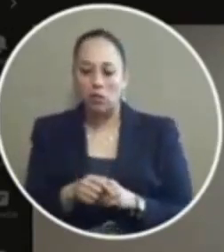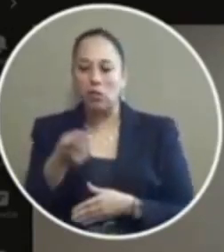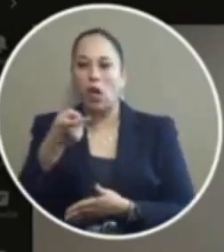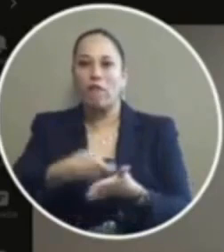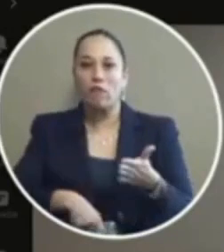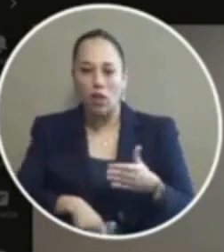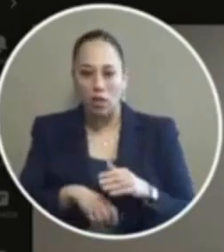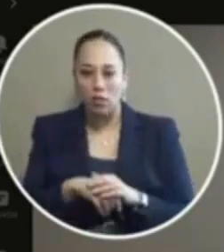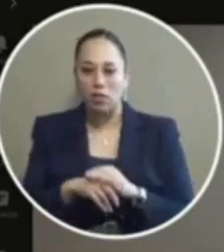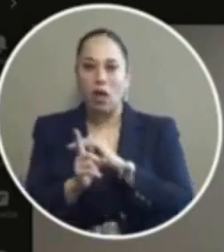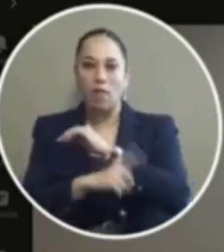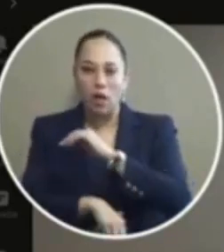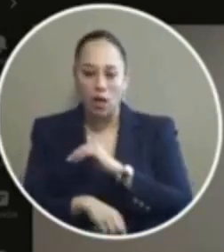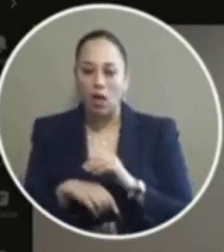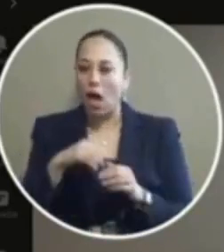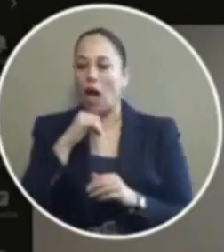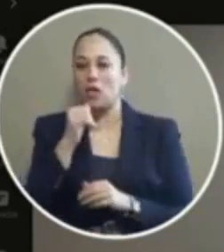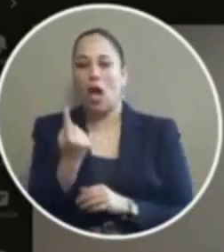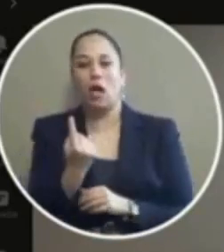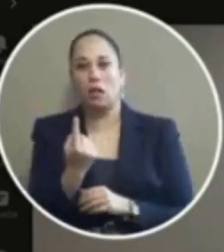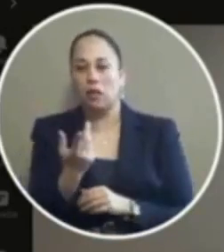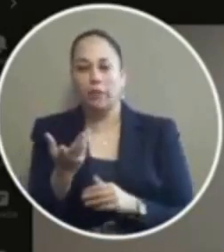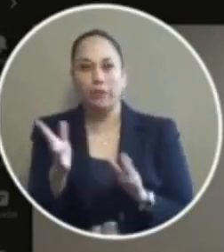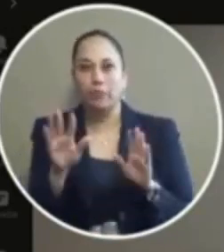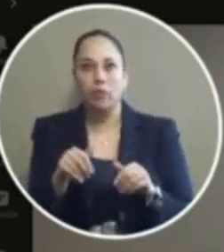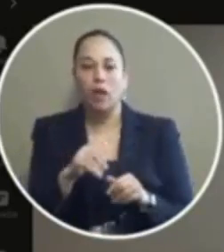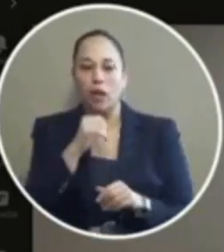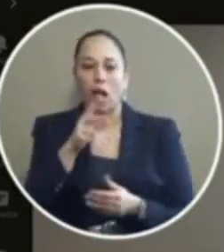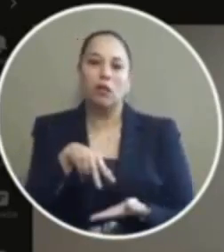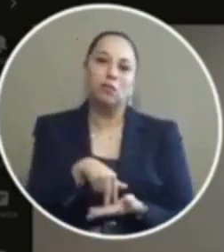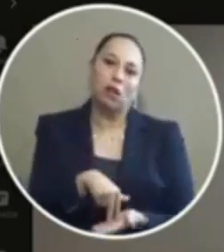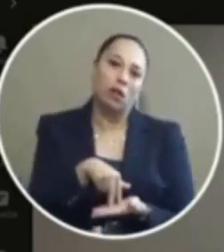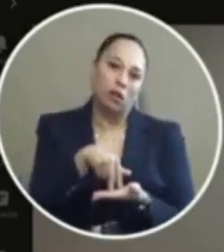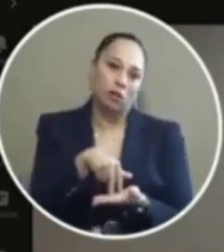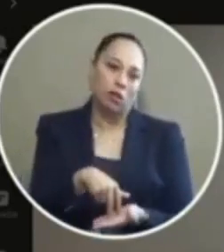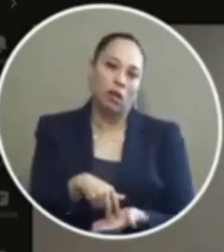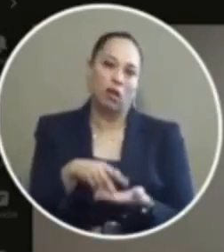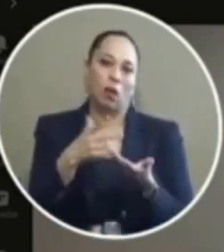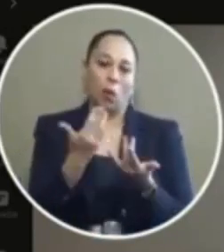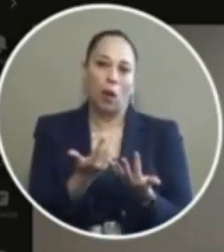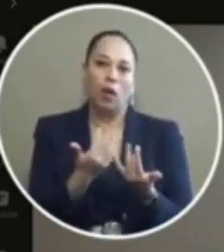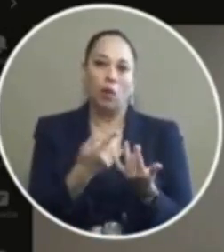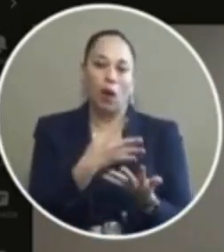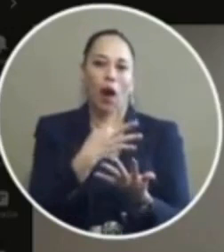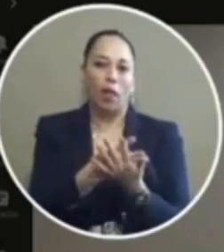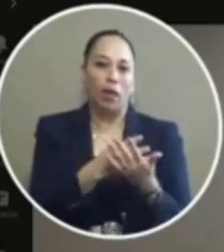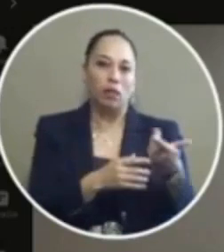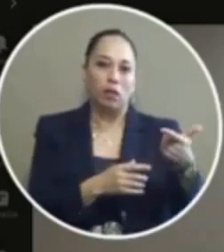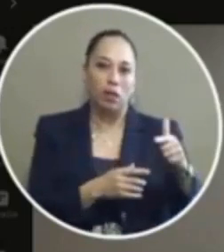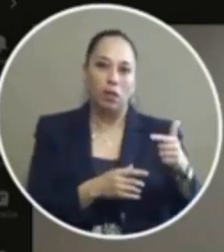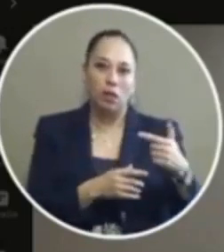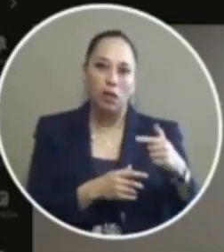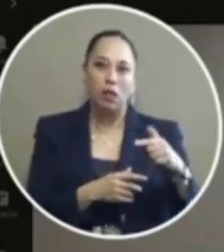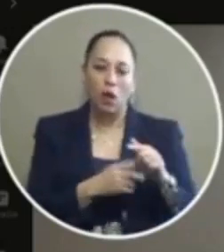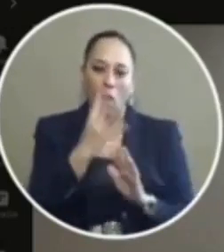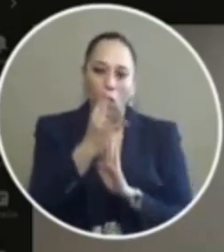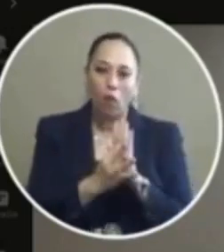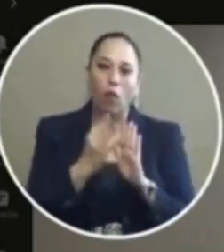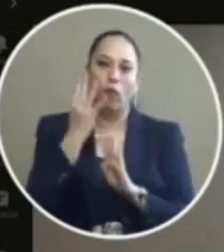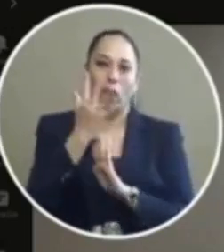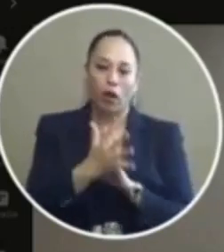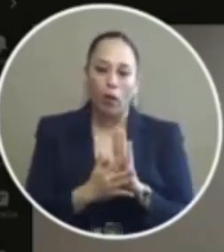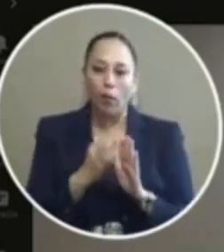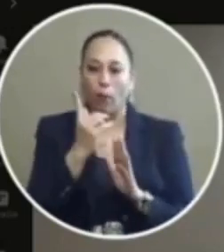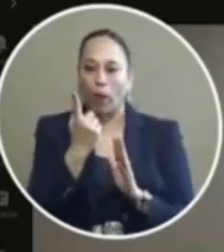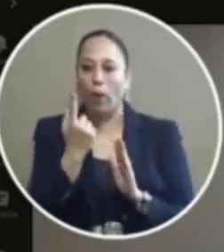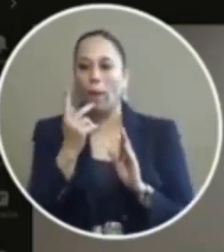uh you know not being uh not standing around waiting at the jail uh for four or five hours while someone's being